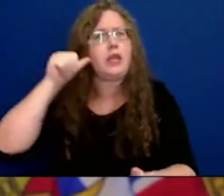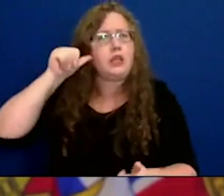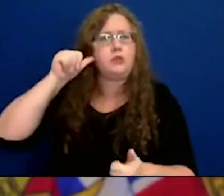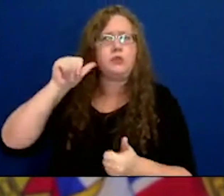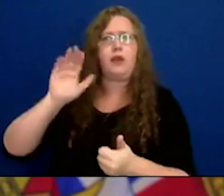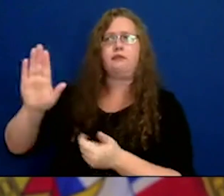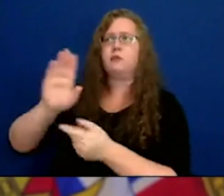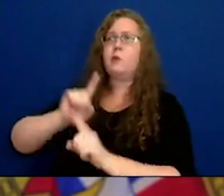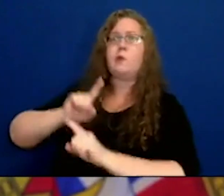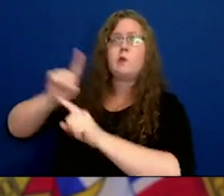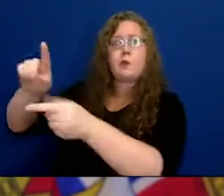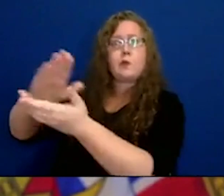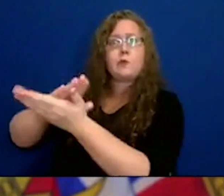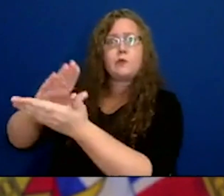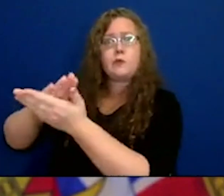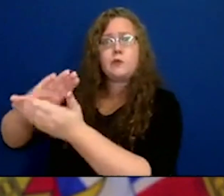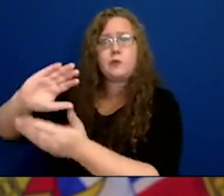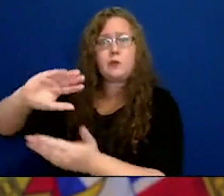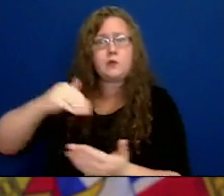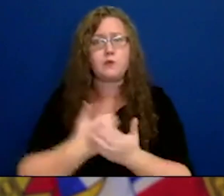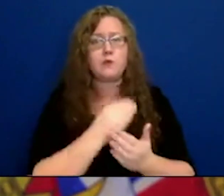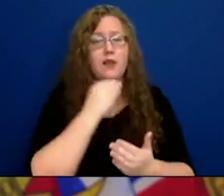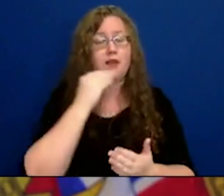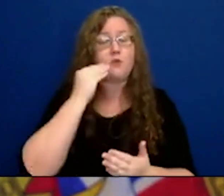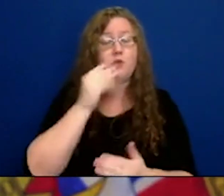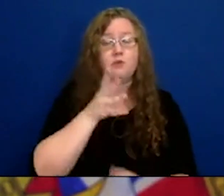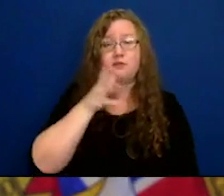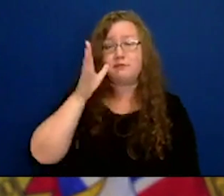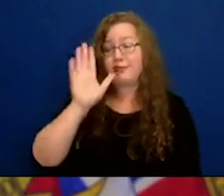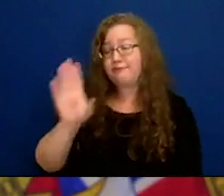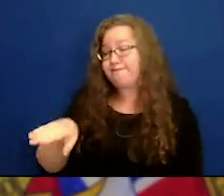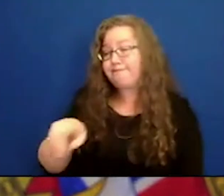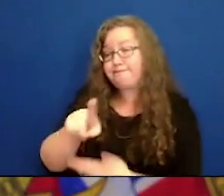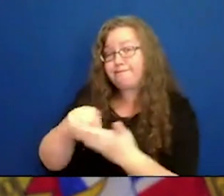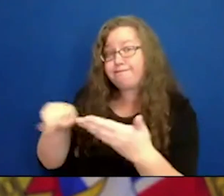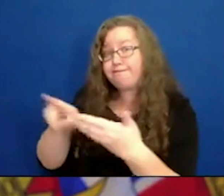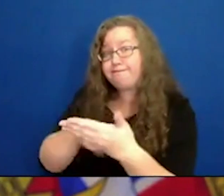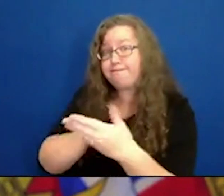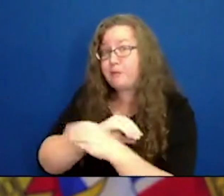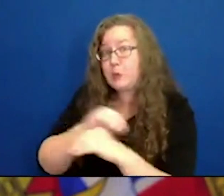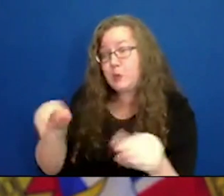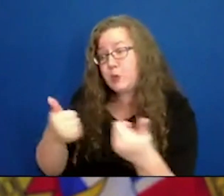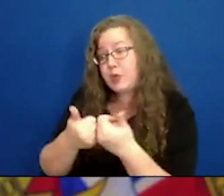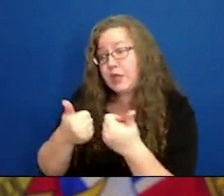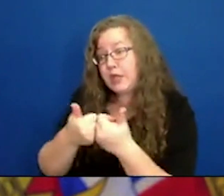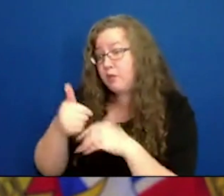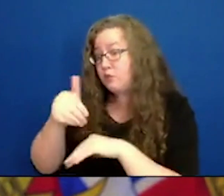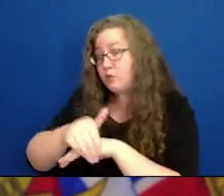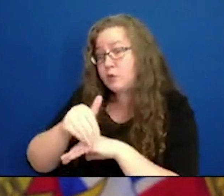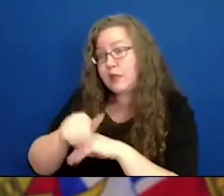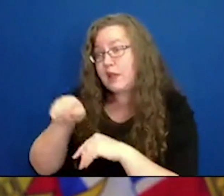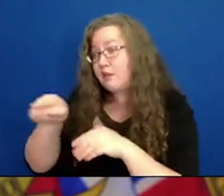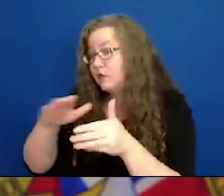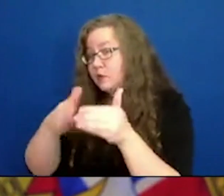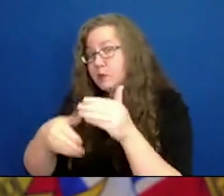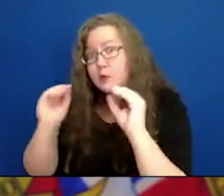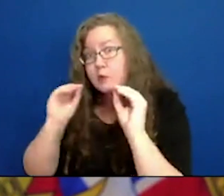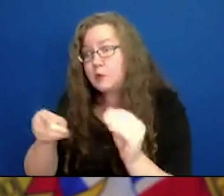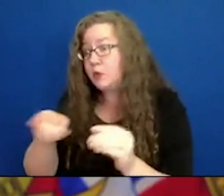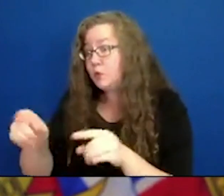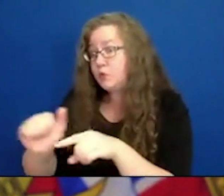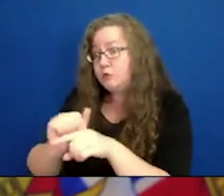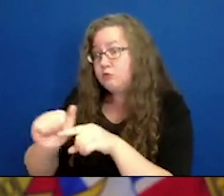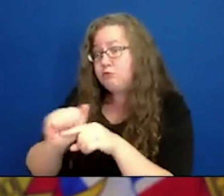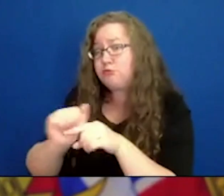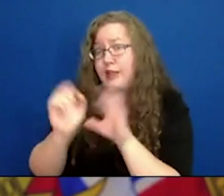You know, what do you say to those kids about the cancellation of these games that they have been looking forward to and training for and getting ready for?